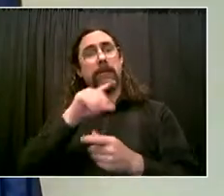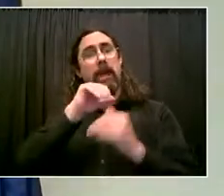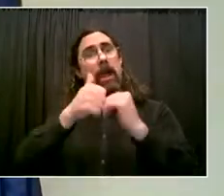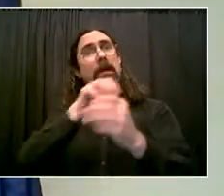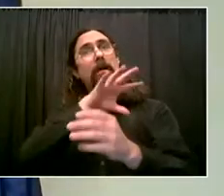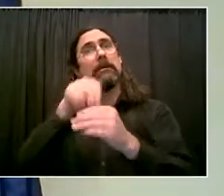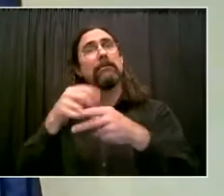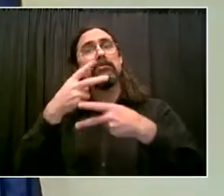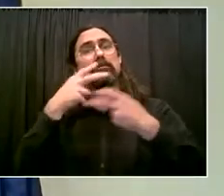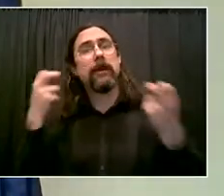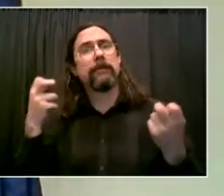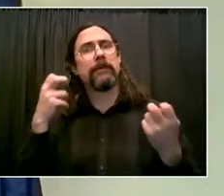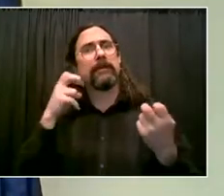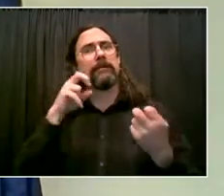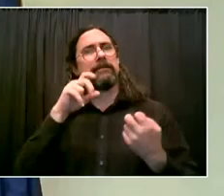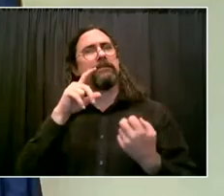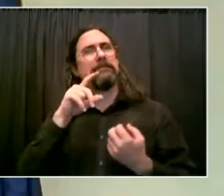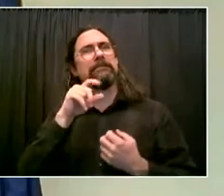Just like